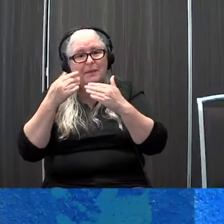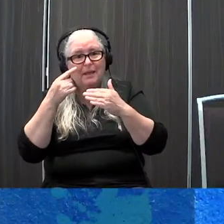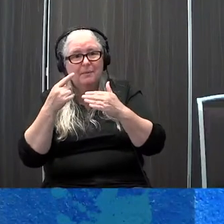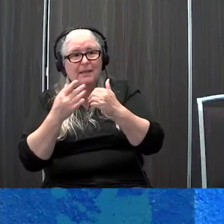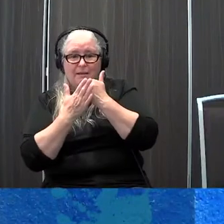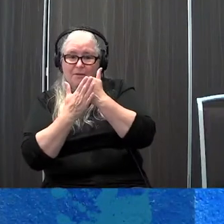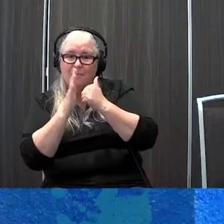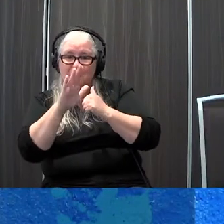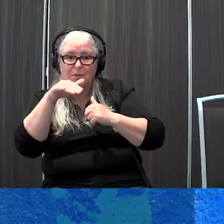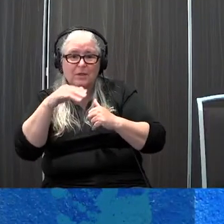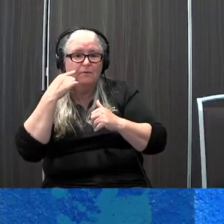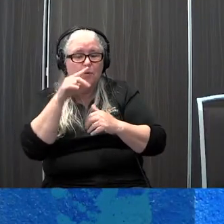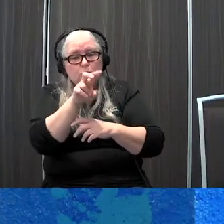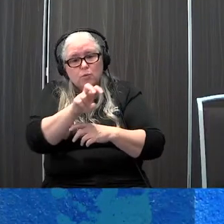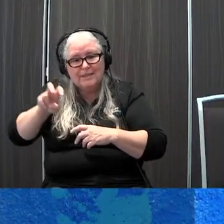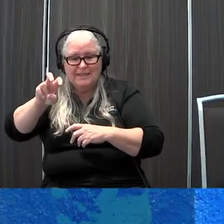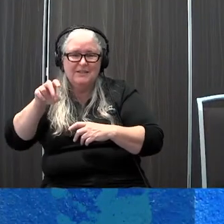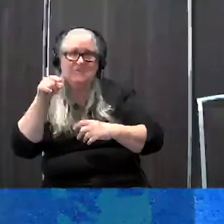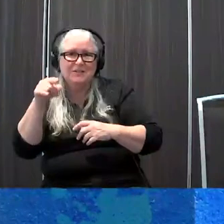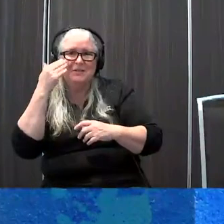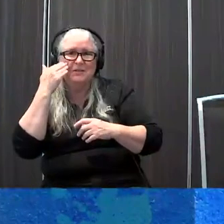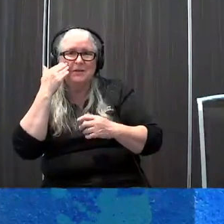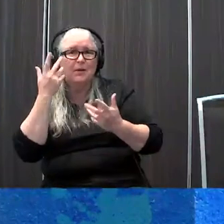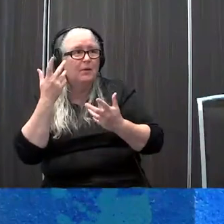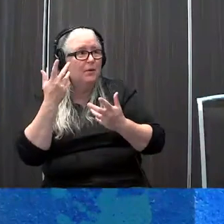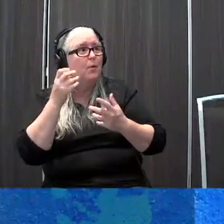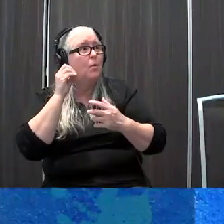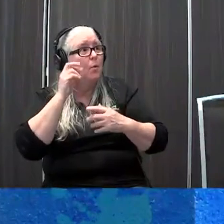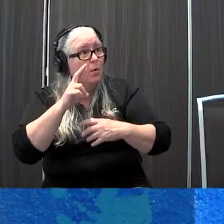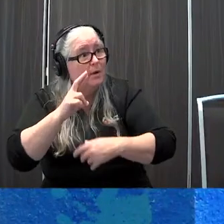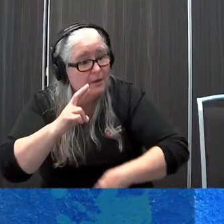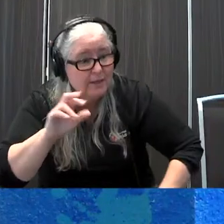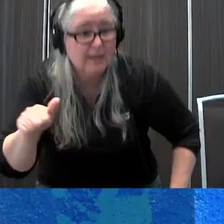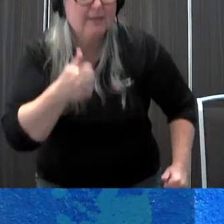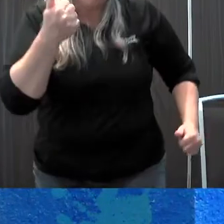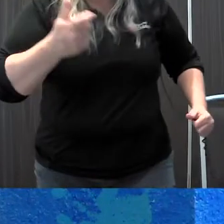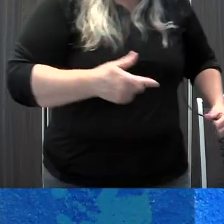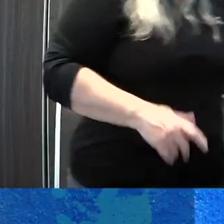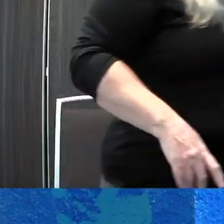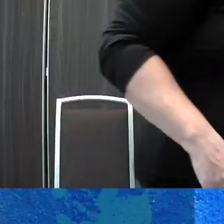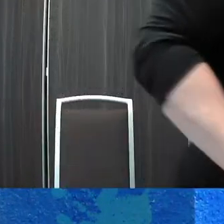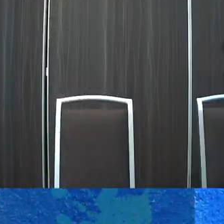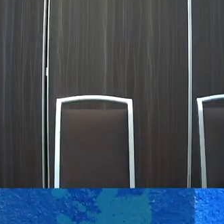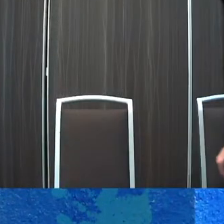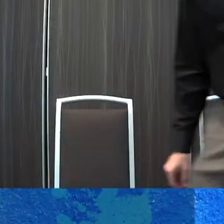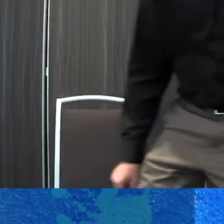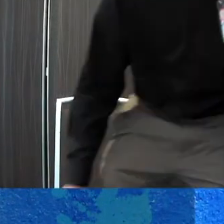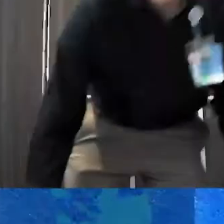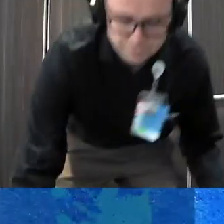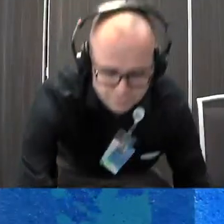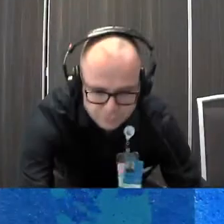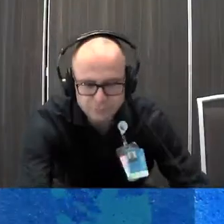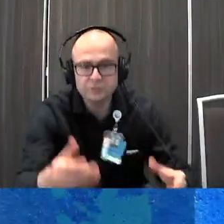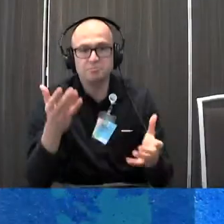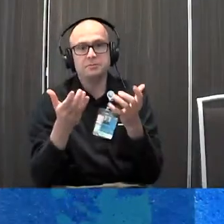your child for transitions for example or an object schedule might also be handy